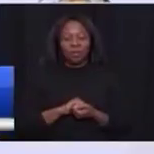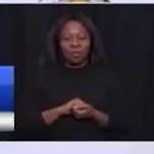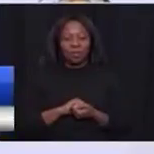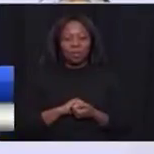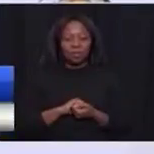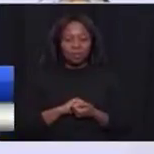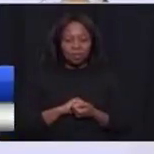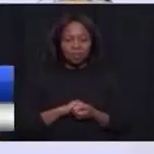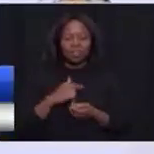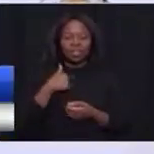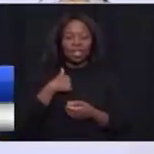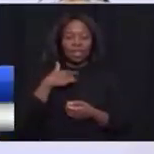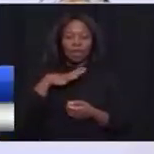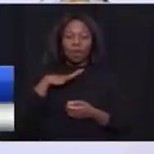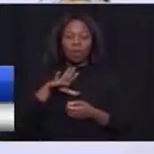I want to